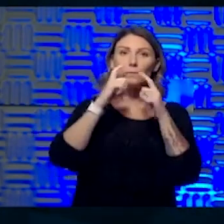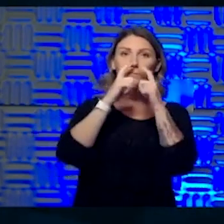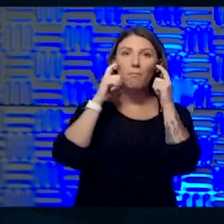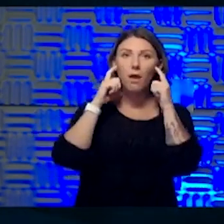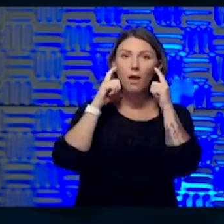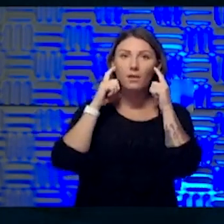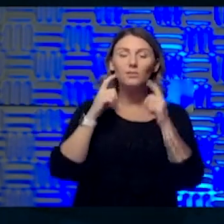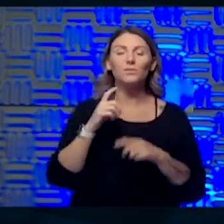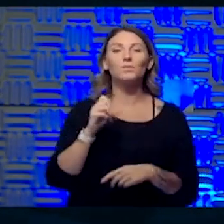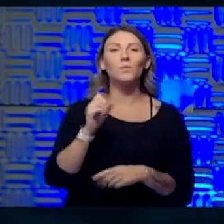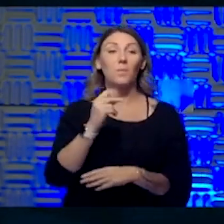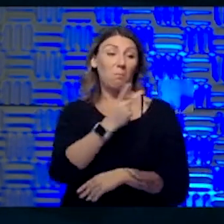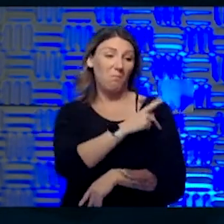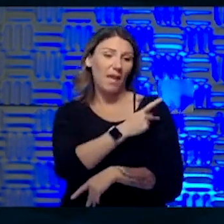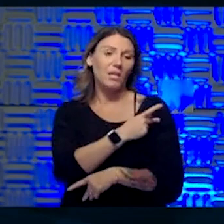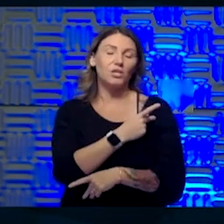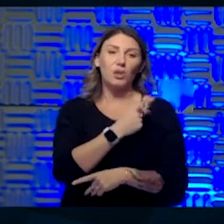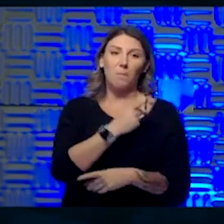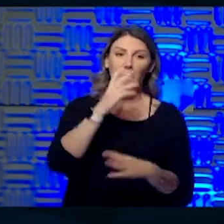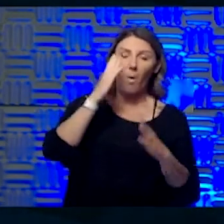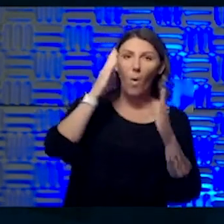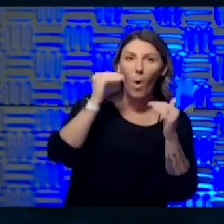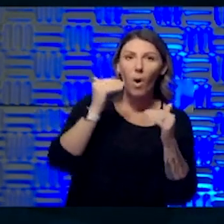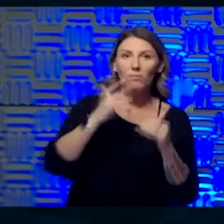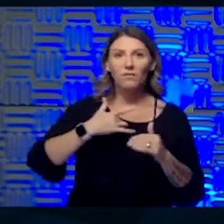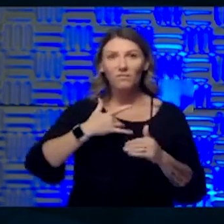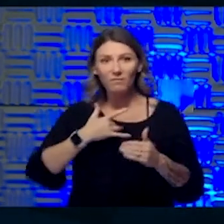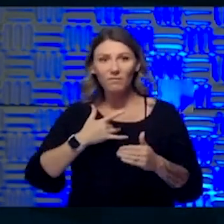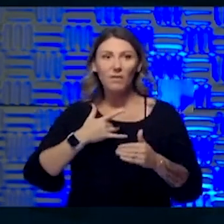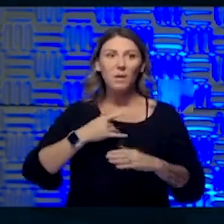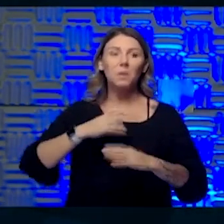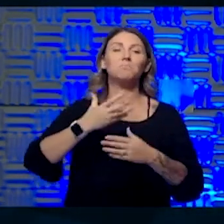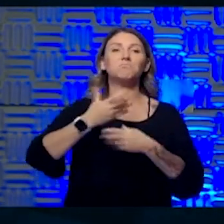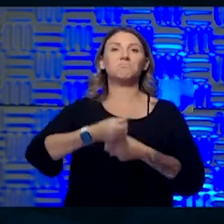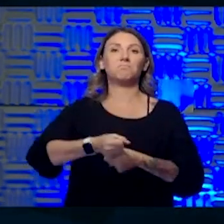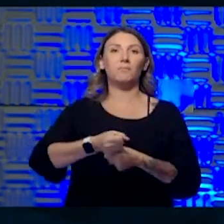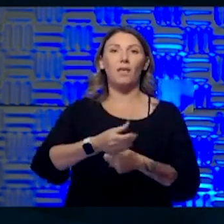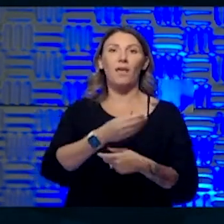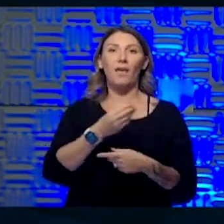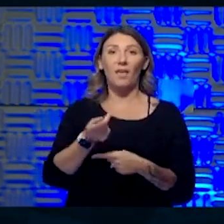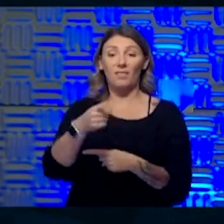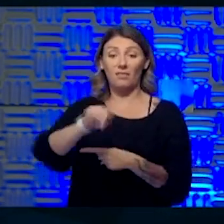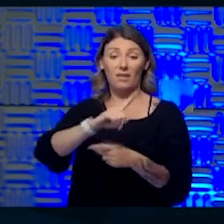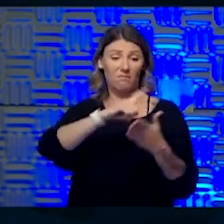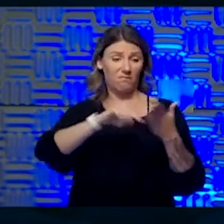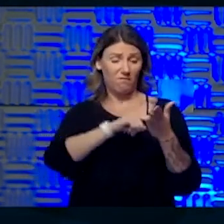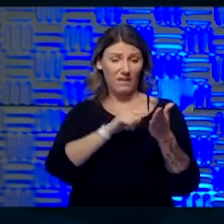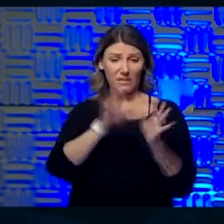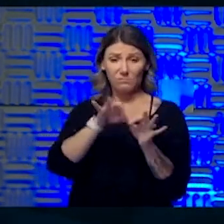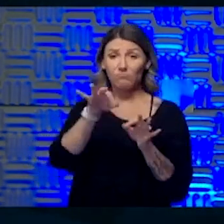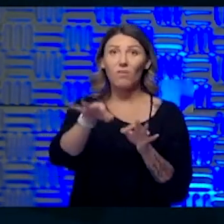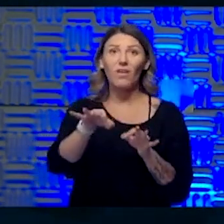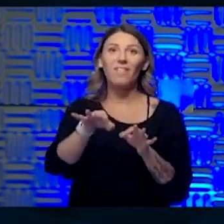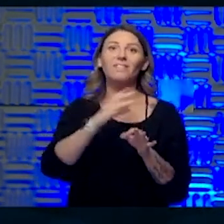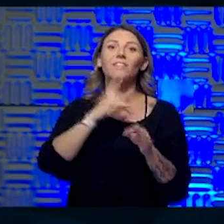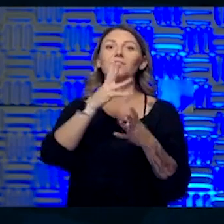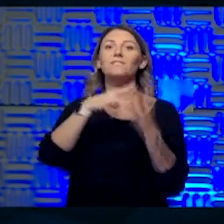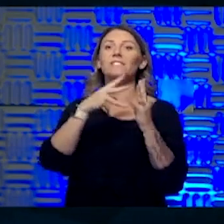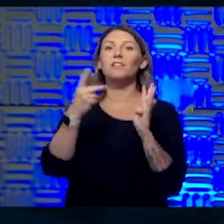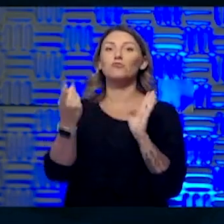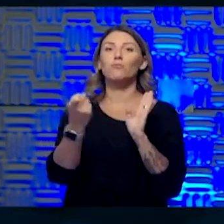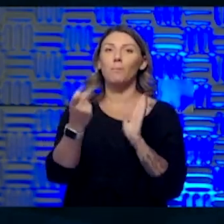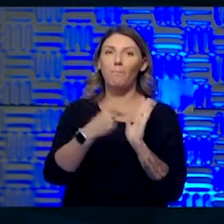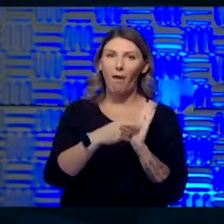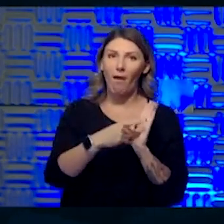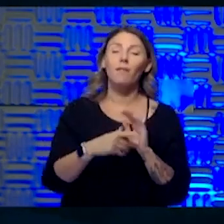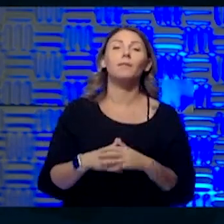reassured. And I've had several of those patients who canceled or delayed their appointments in the last couple weeks rescheduled to come in. And